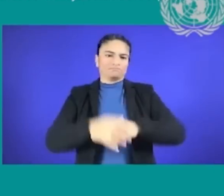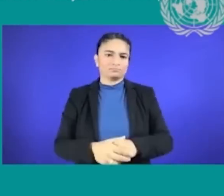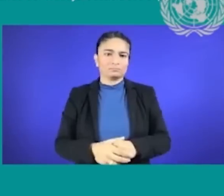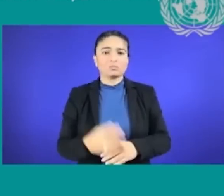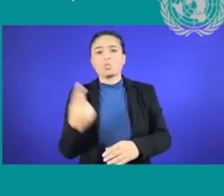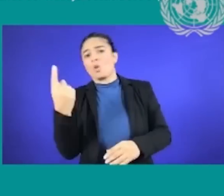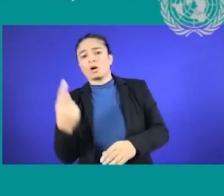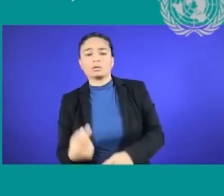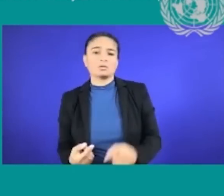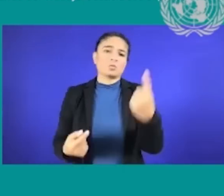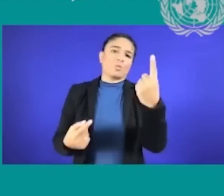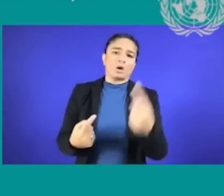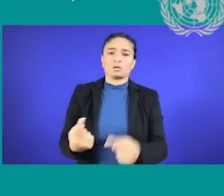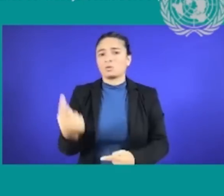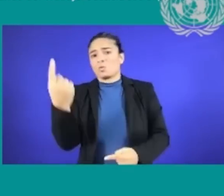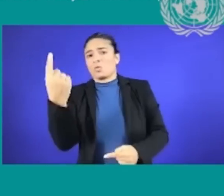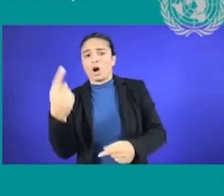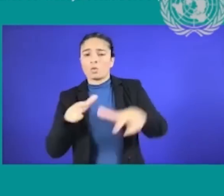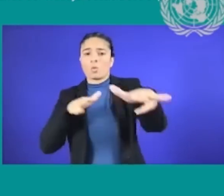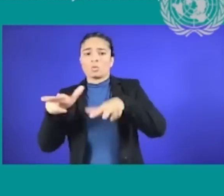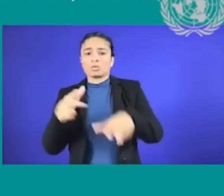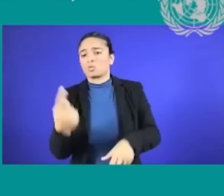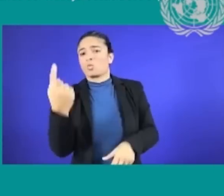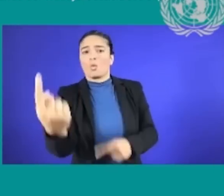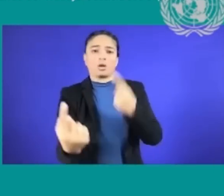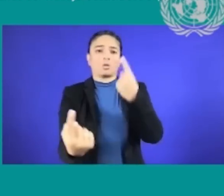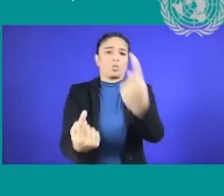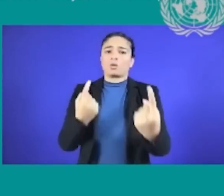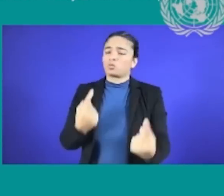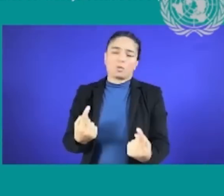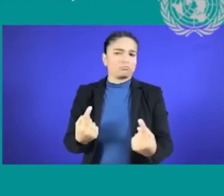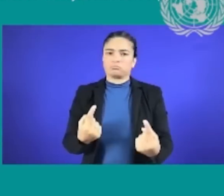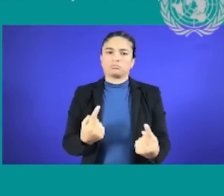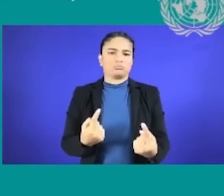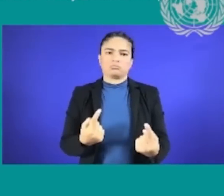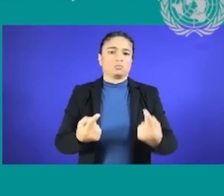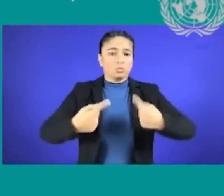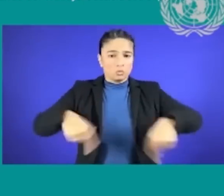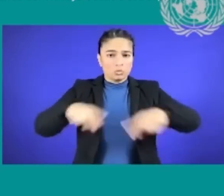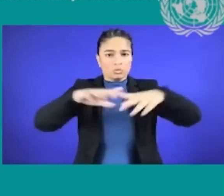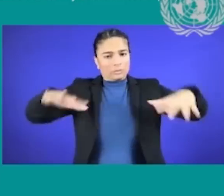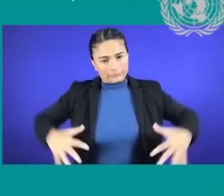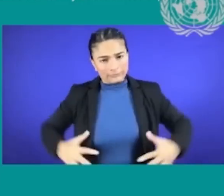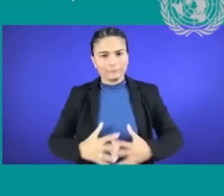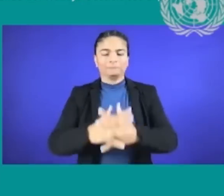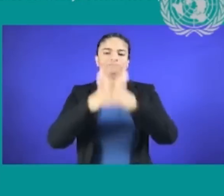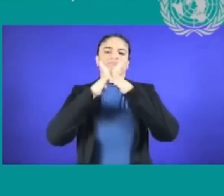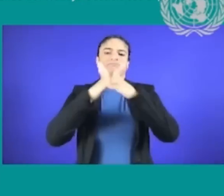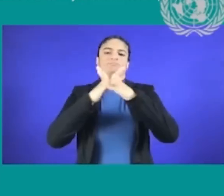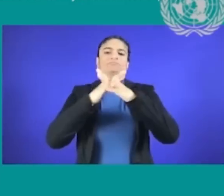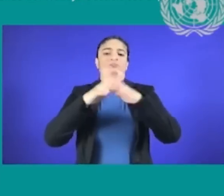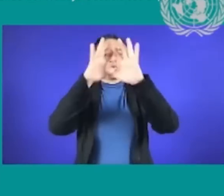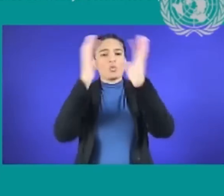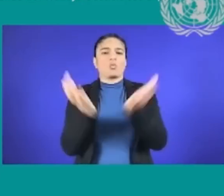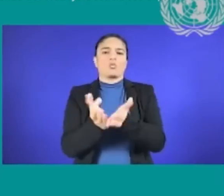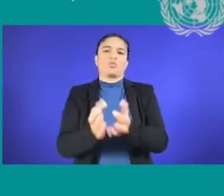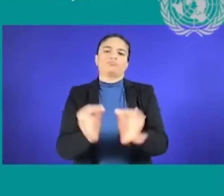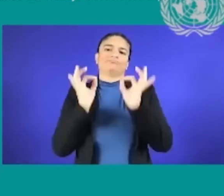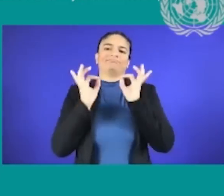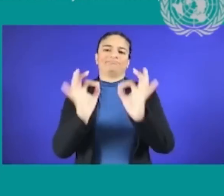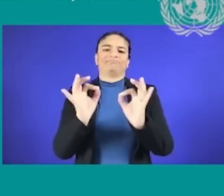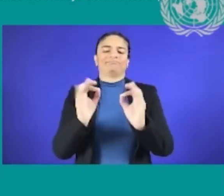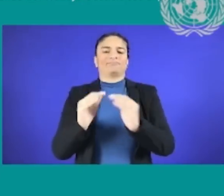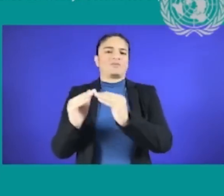it to happen. To make our world a better, fairer place, we need a coalition of the willing